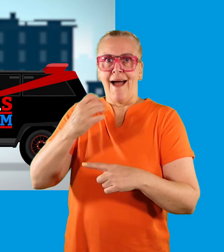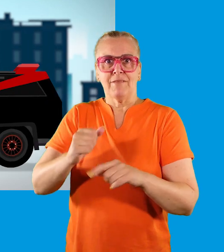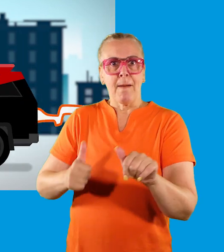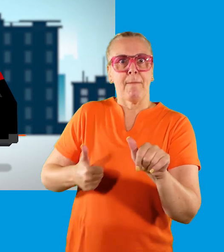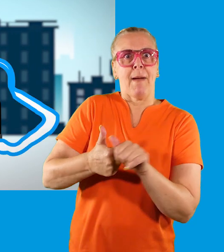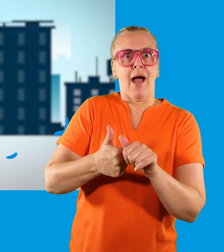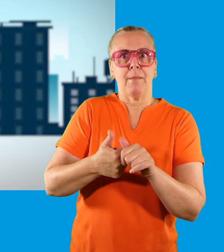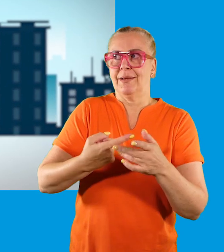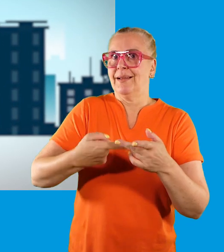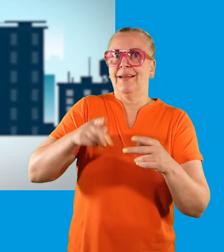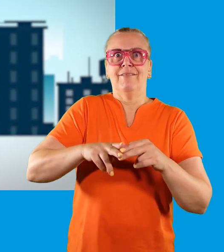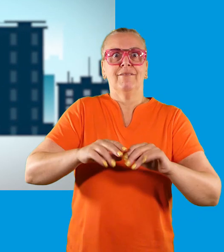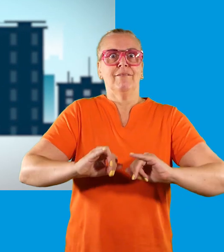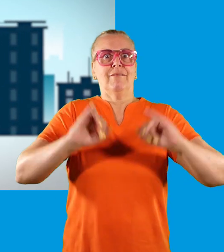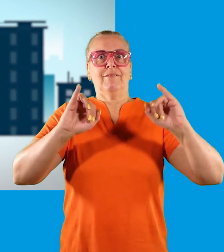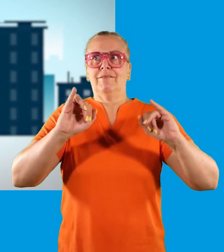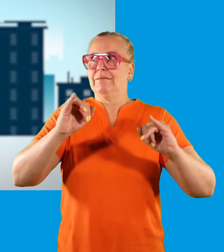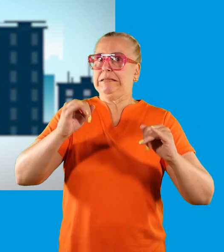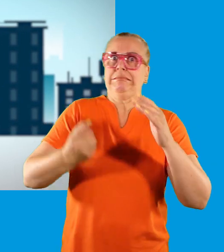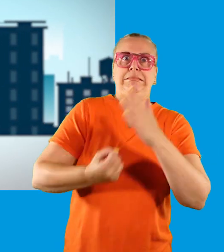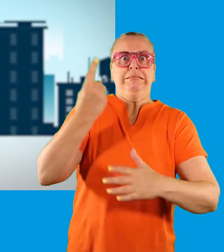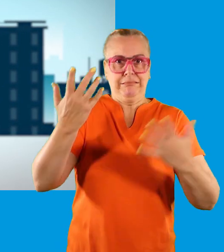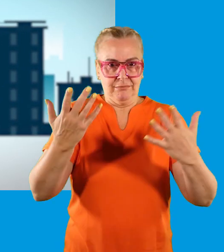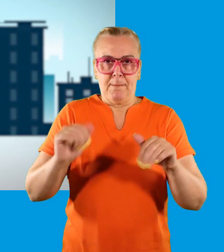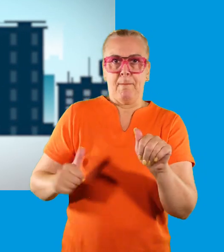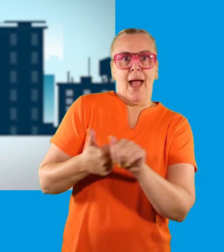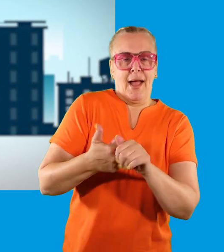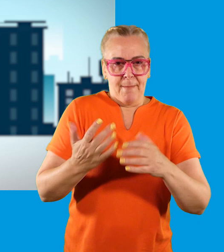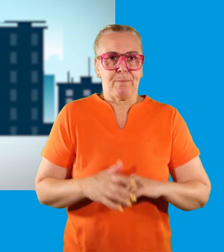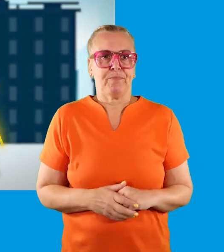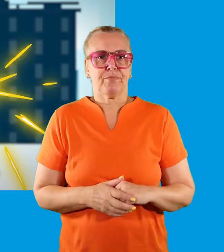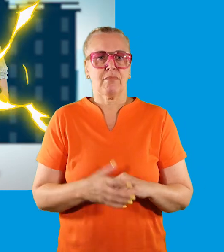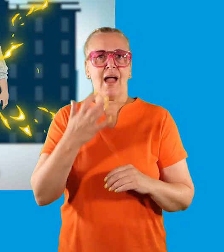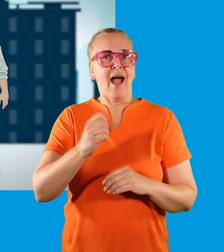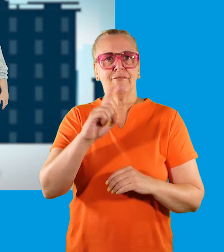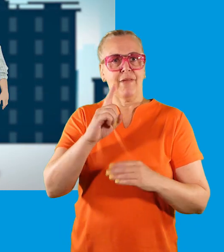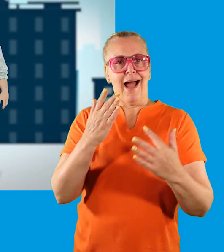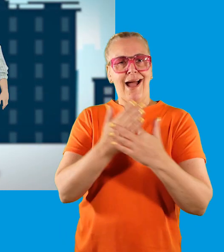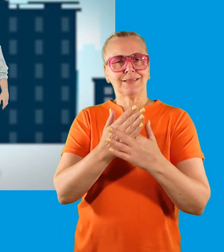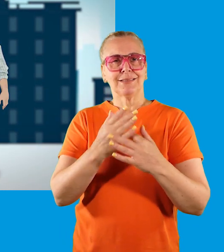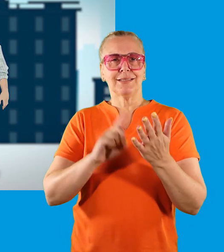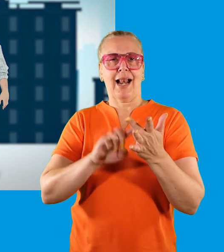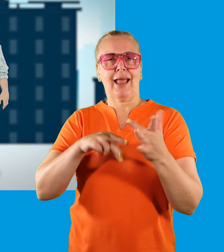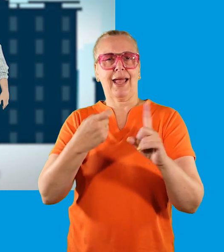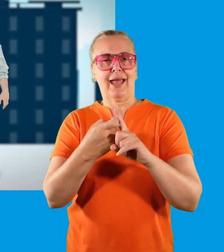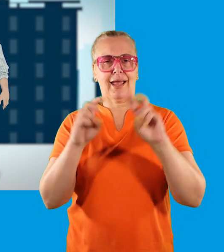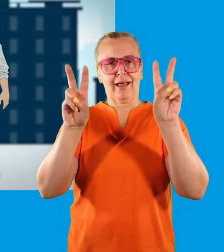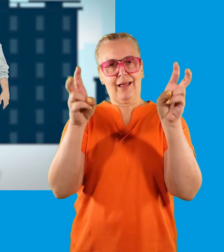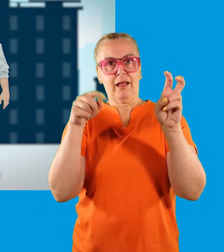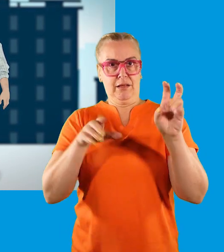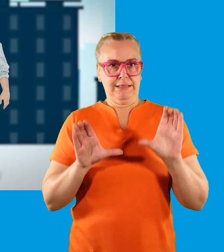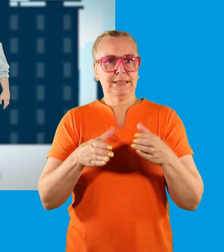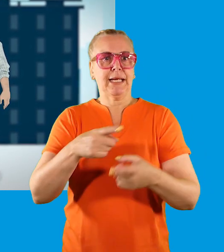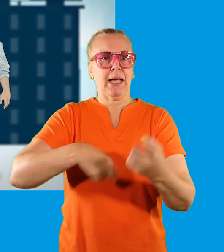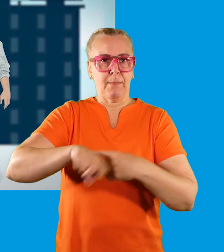forgetting backup plans if anything falls through. An access link on the team is a trusted